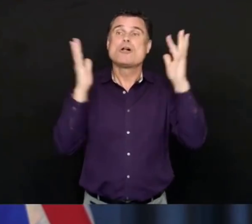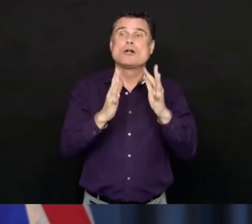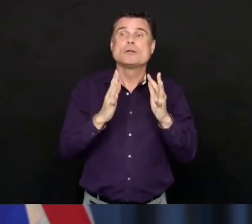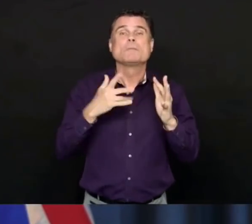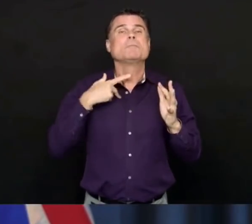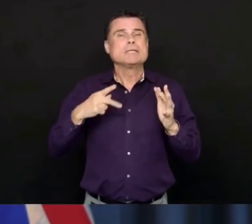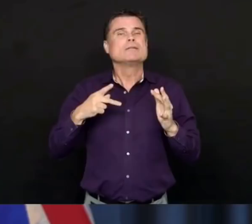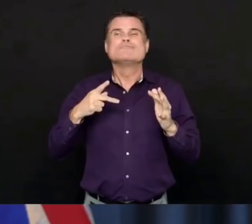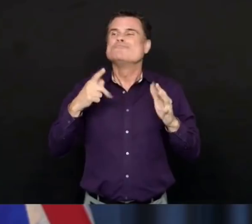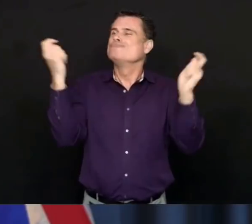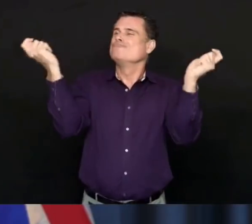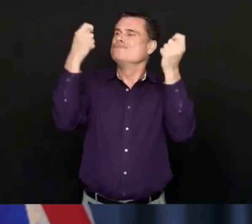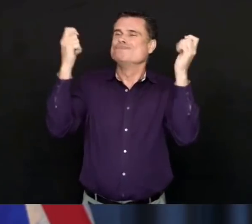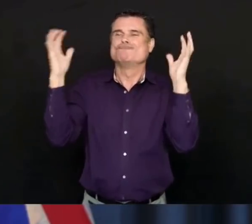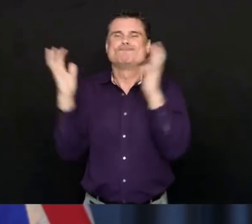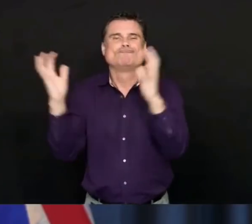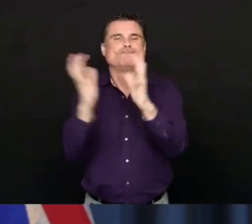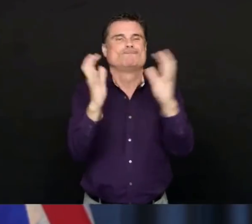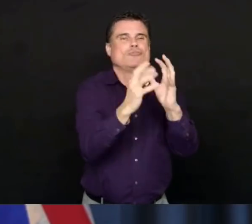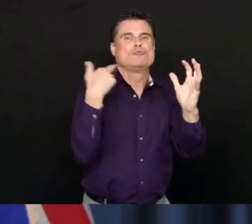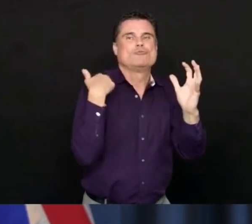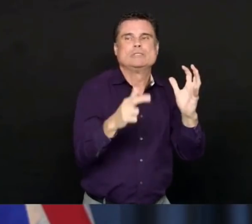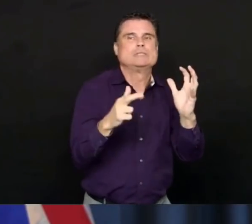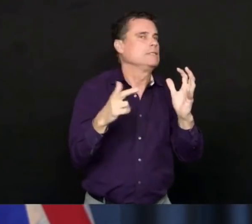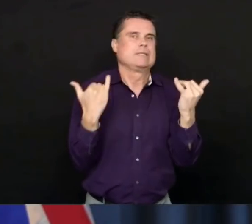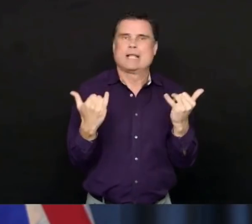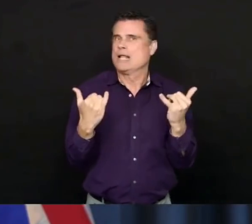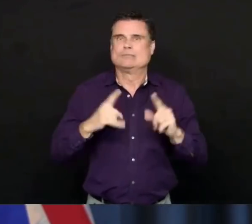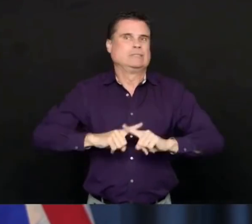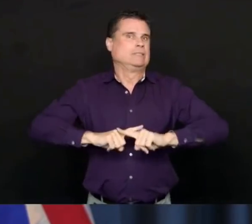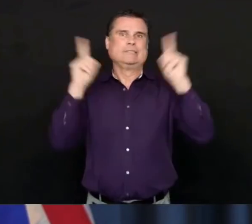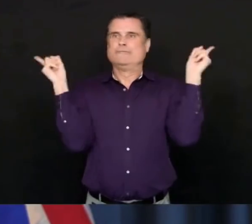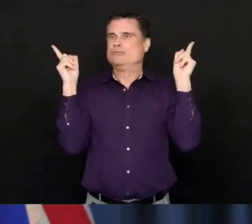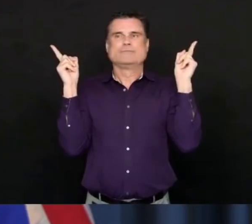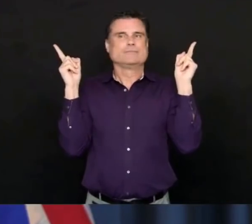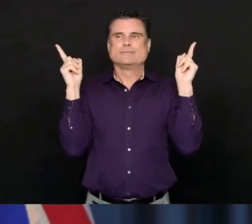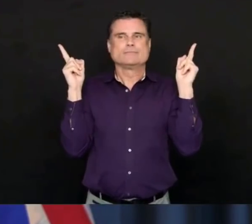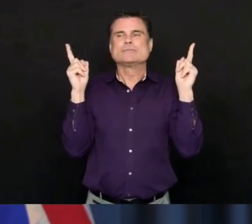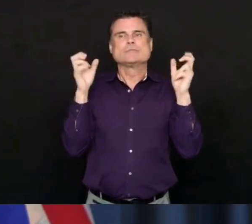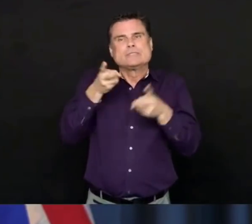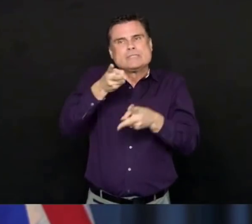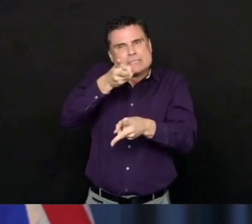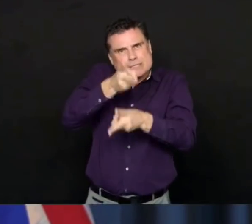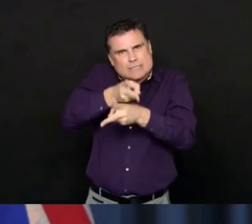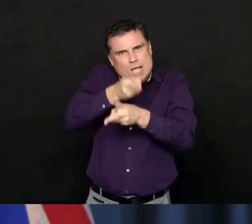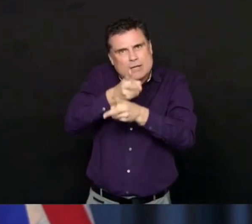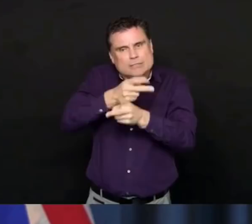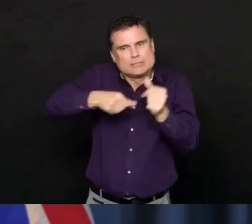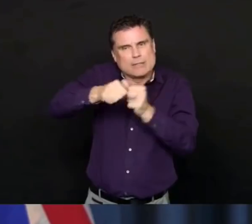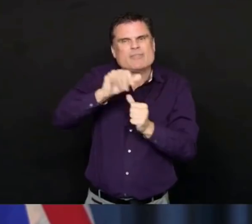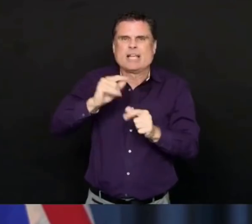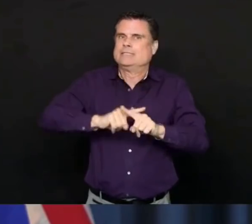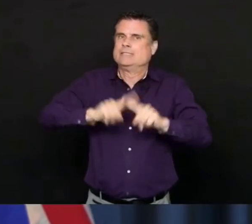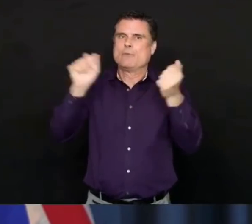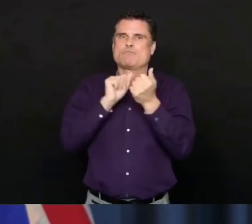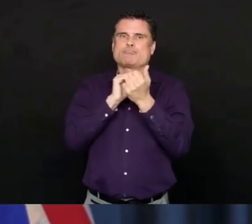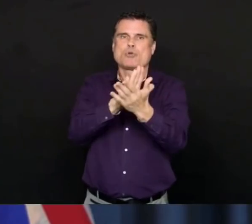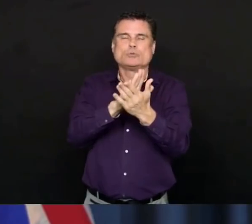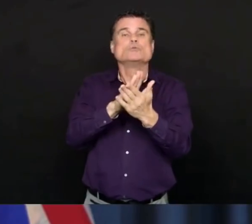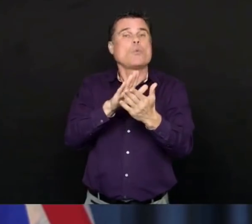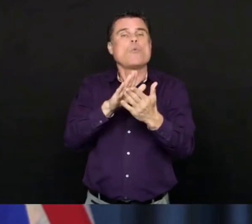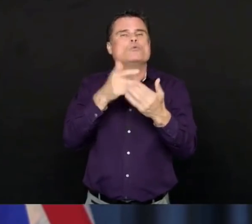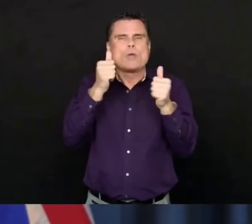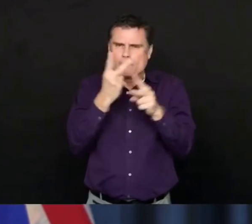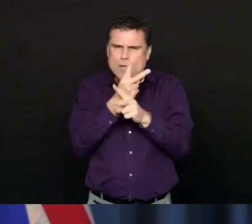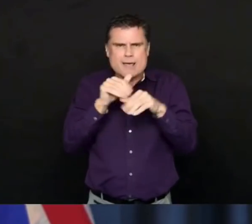across BC. I did want to add one other thing that has been brought to my attention, and they